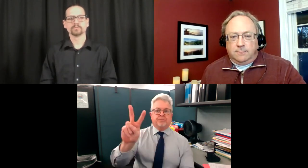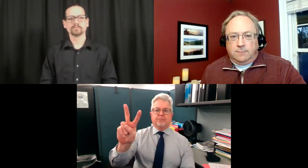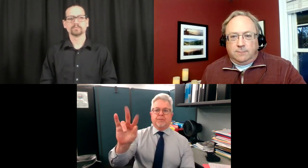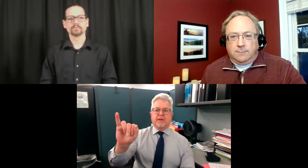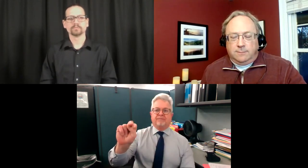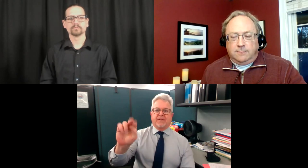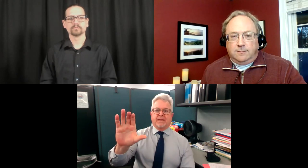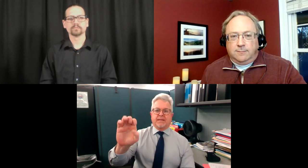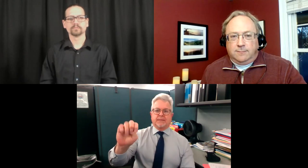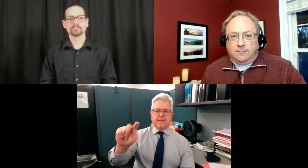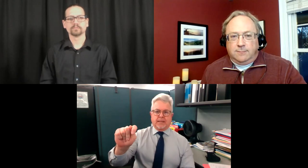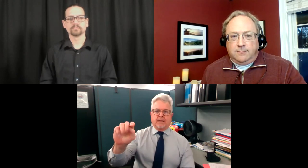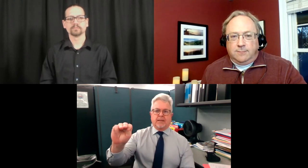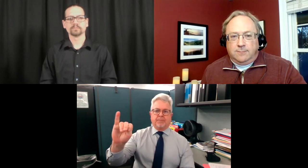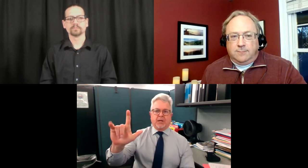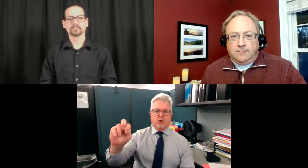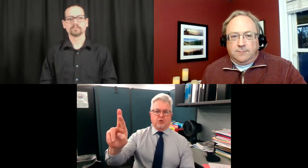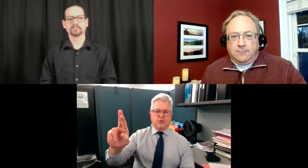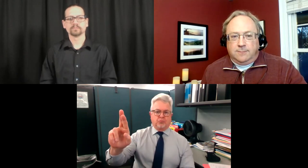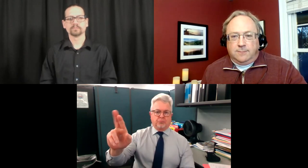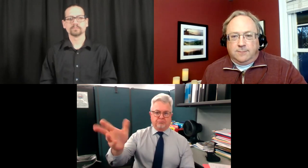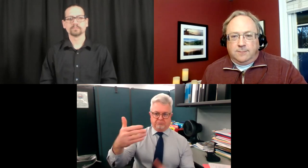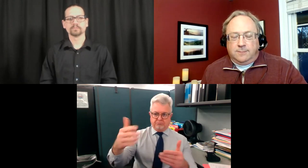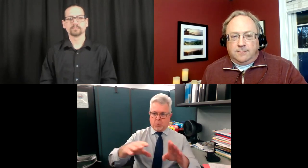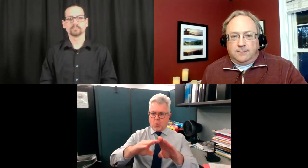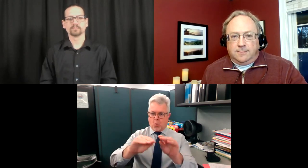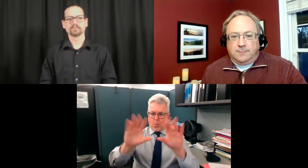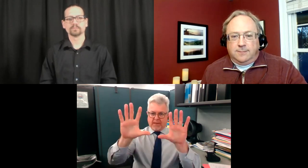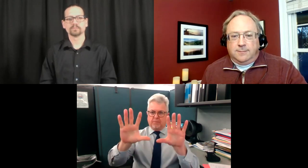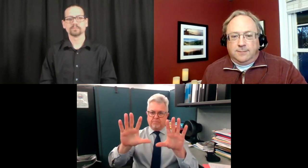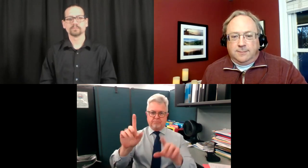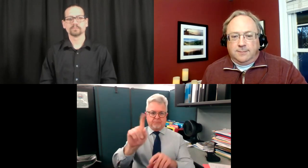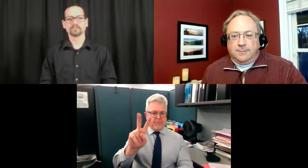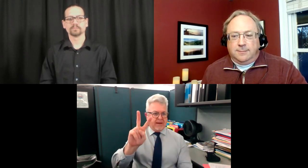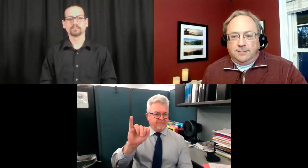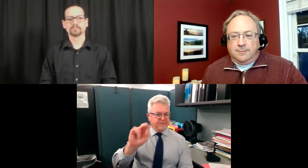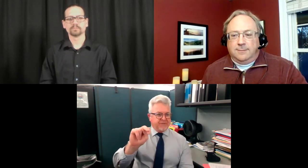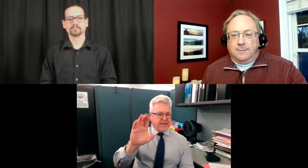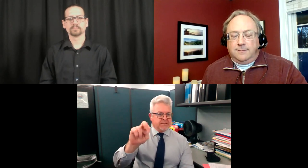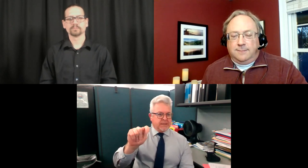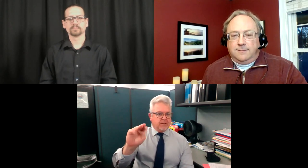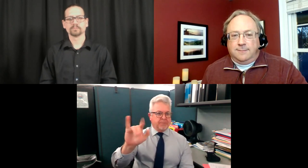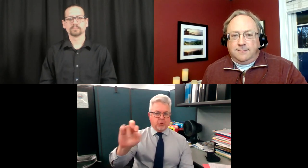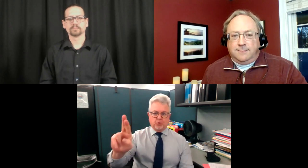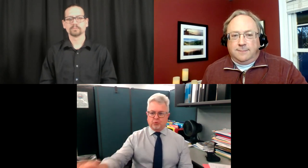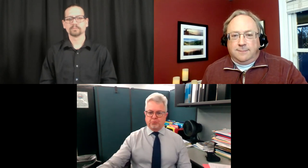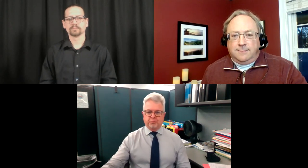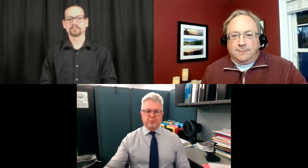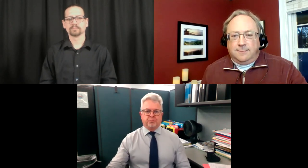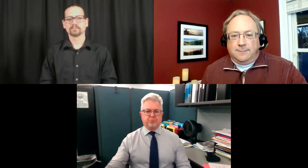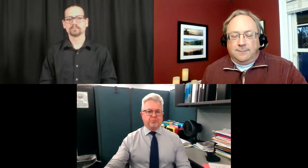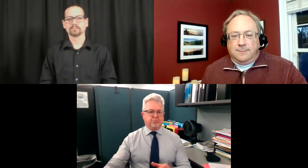Okay. Our next person is Vincent Miller. Go ahead, Vincent. You can open up your camera at this time.